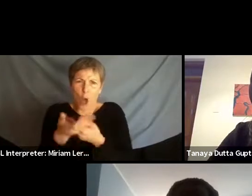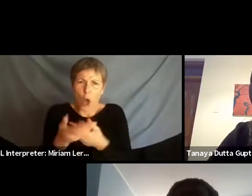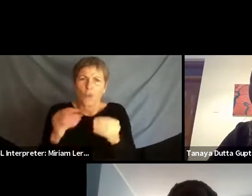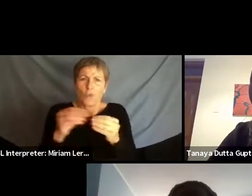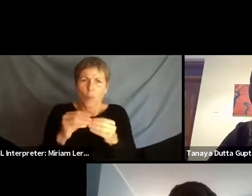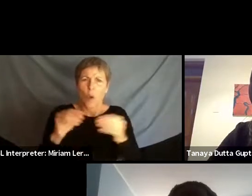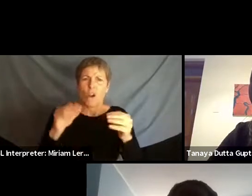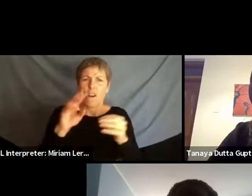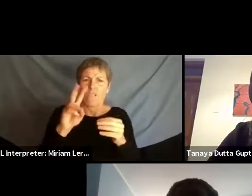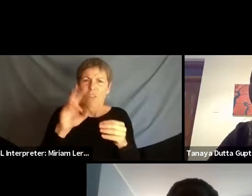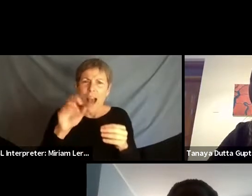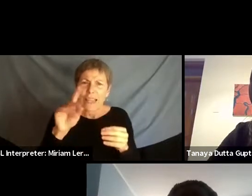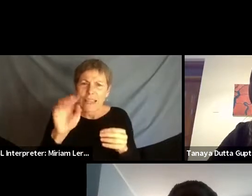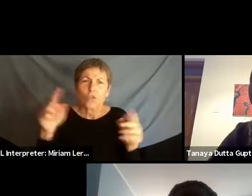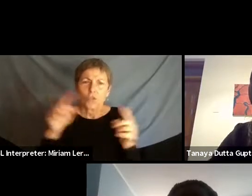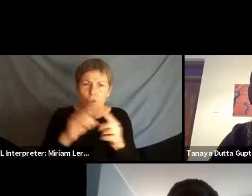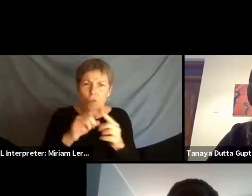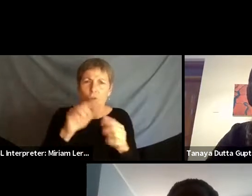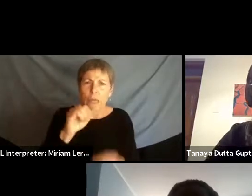against immigrants?